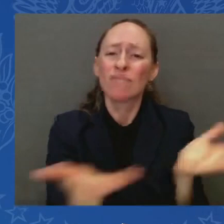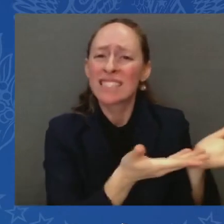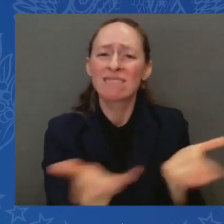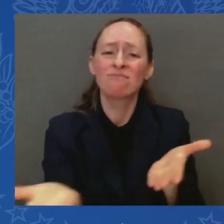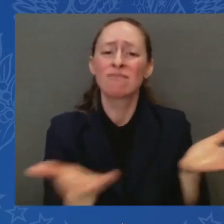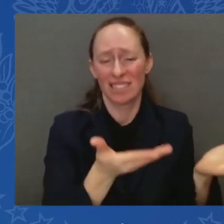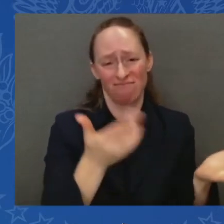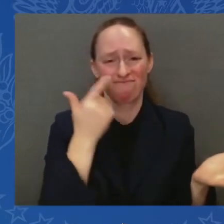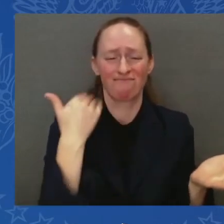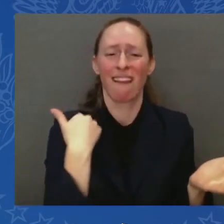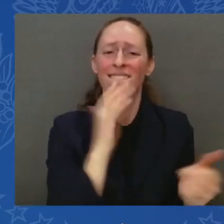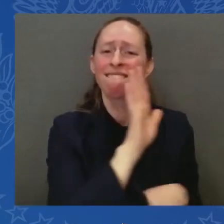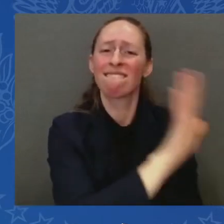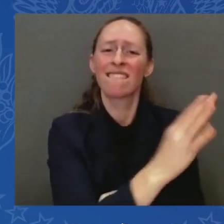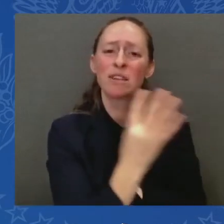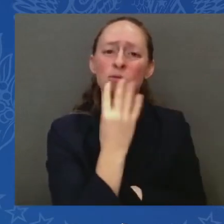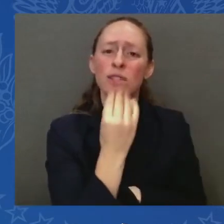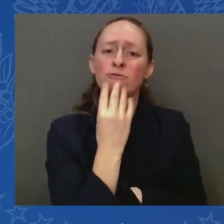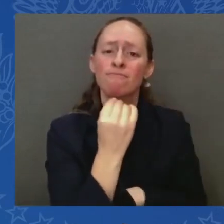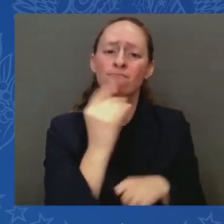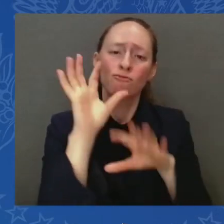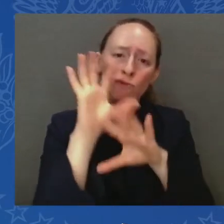and so much more.